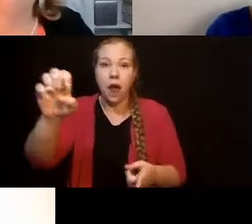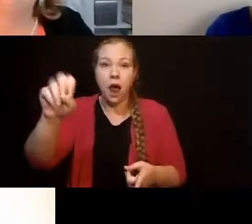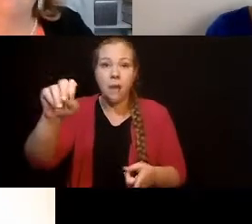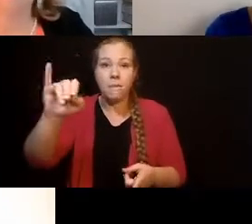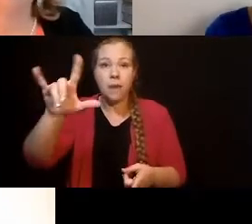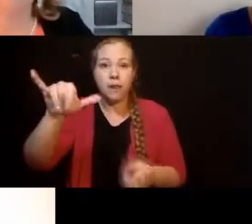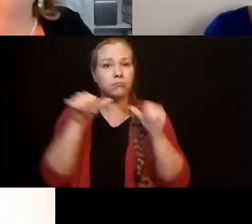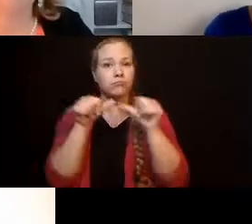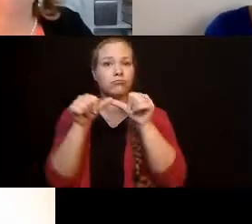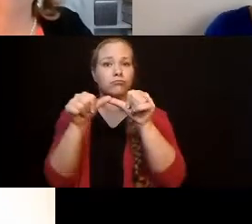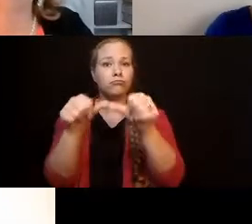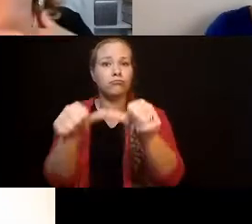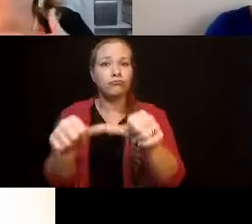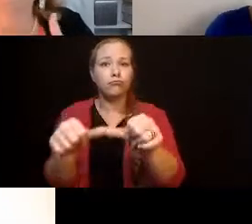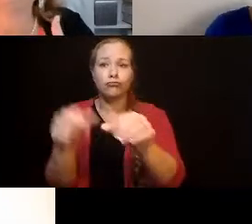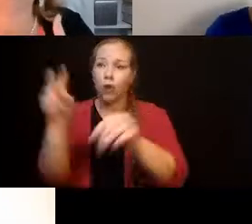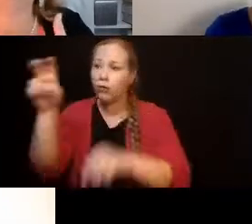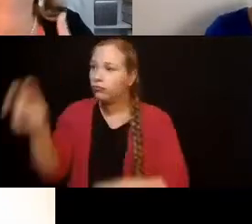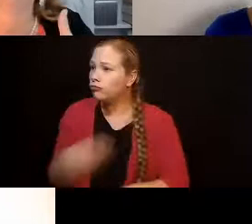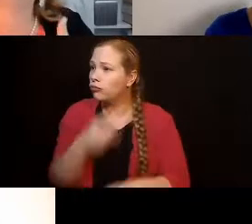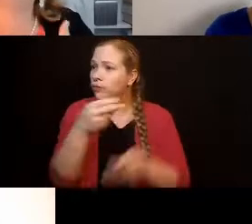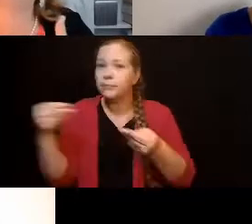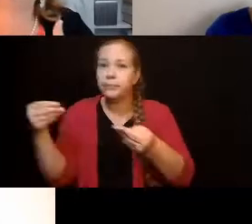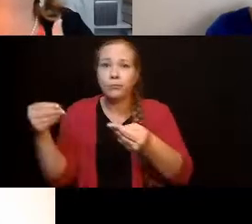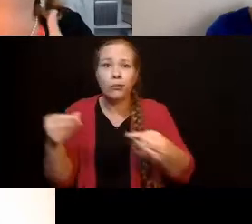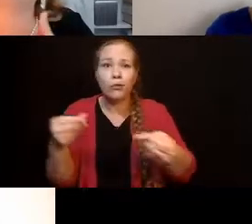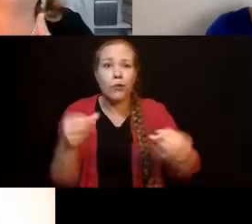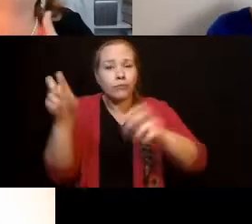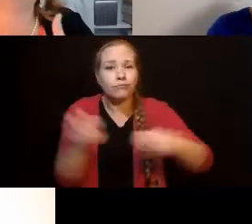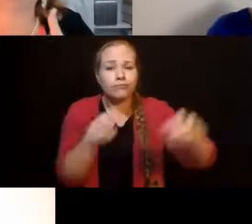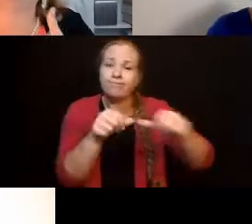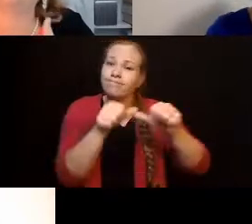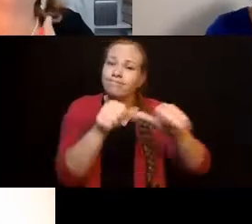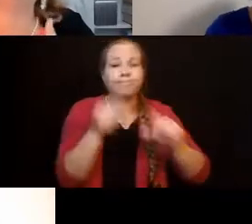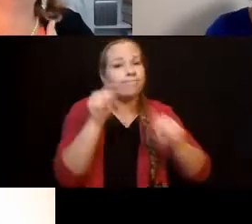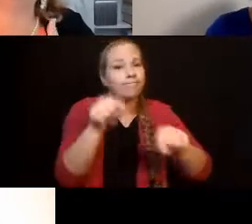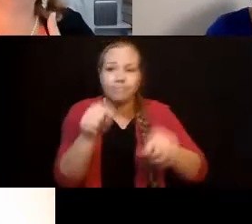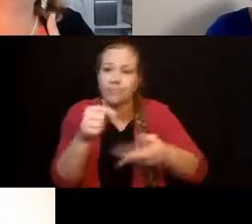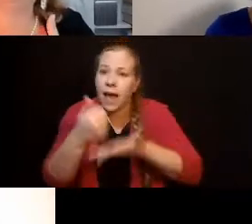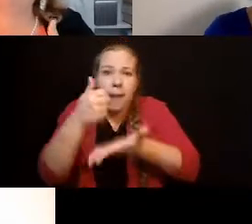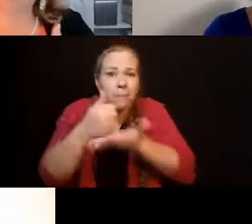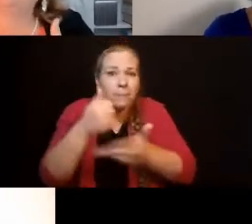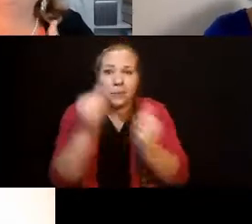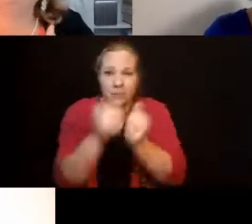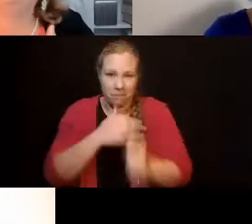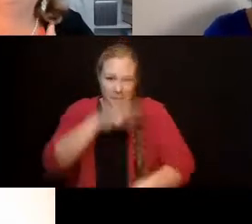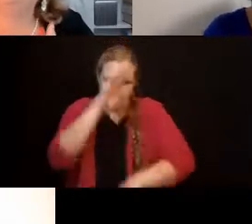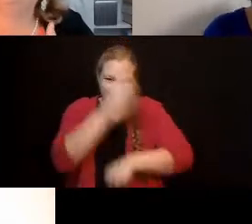still pays Trillium to help him with those job interactions and to help him